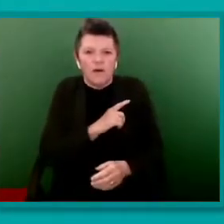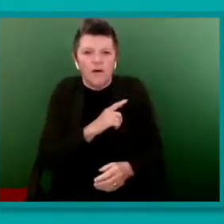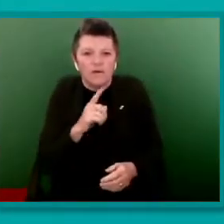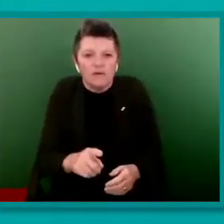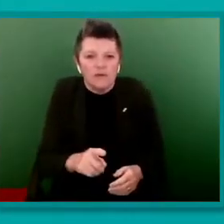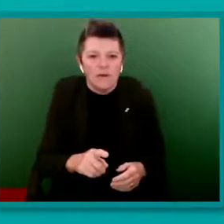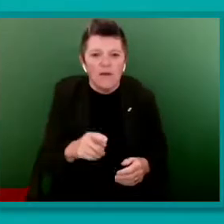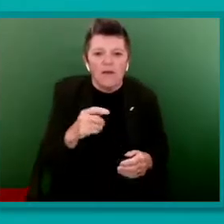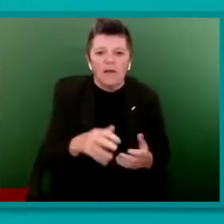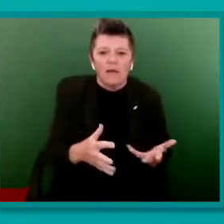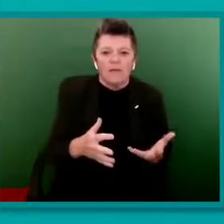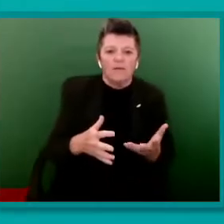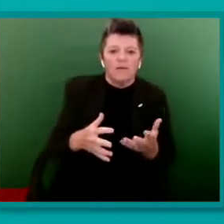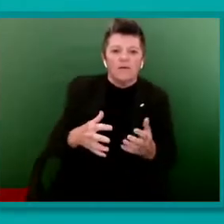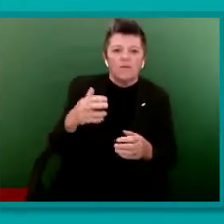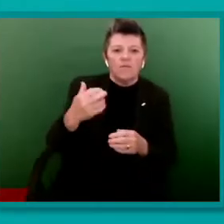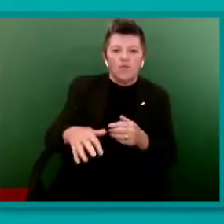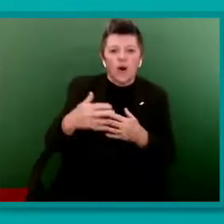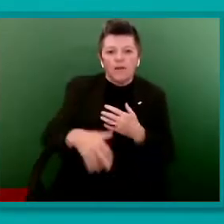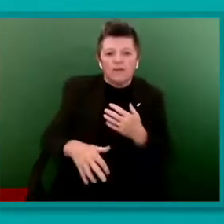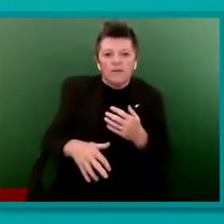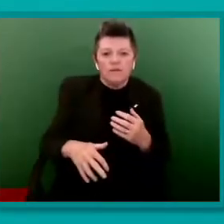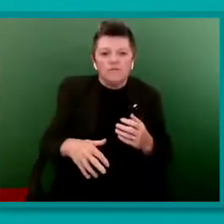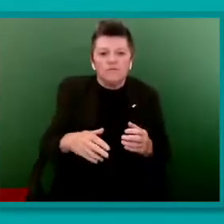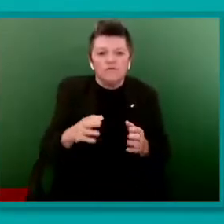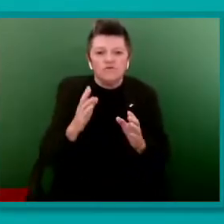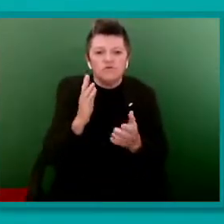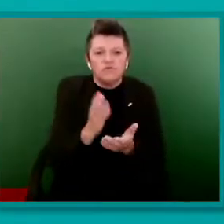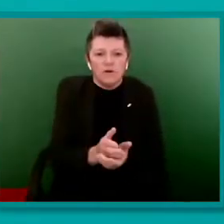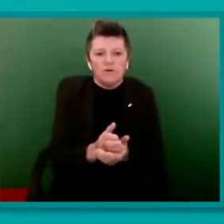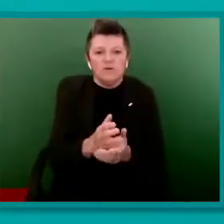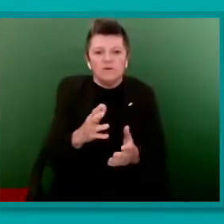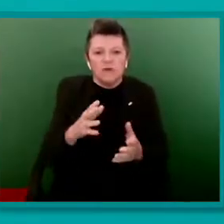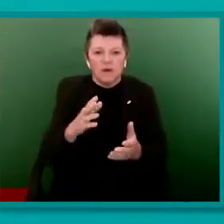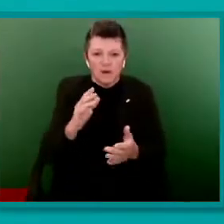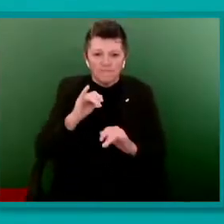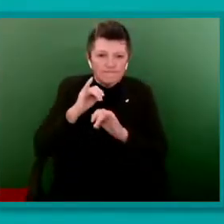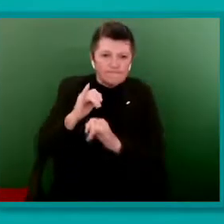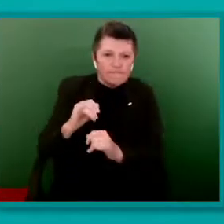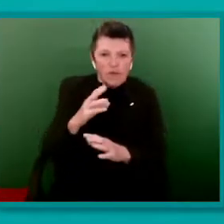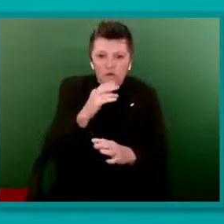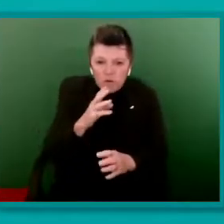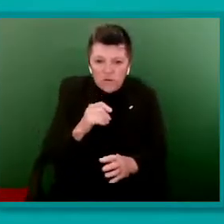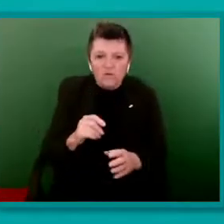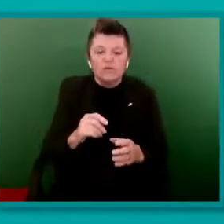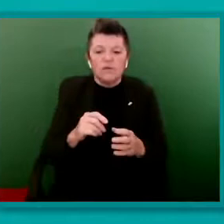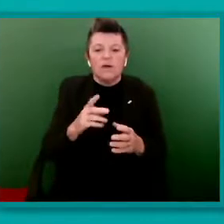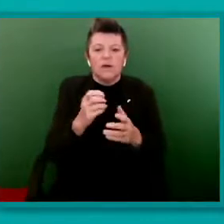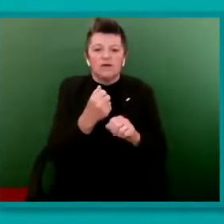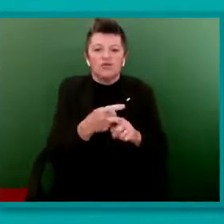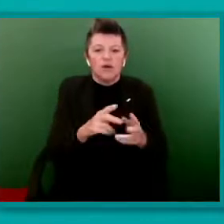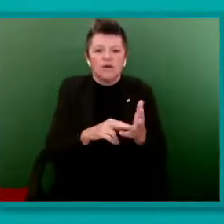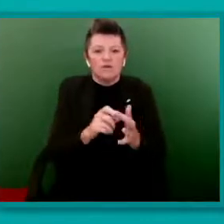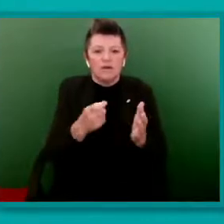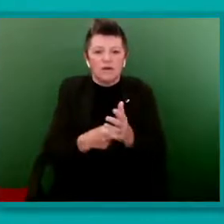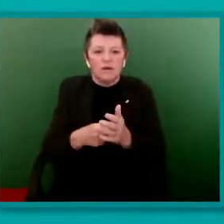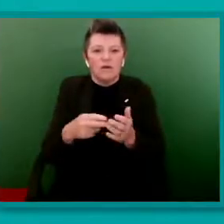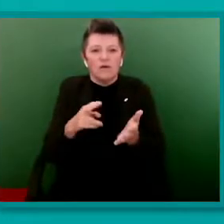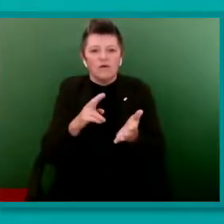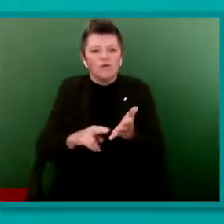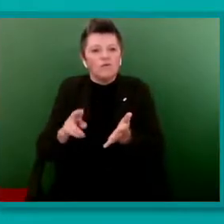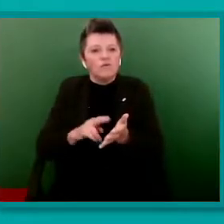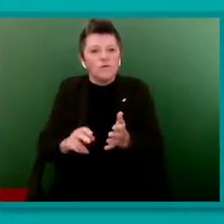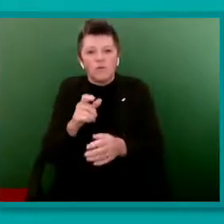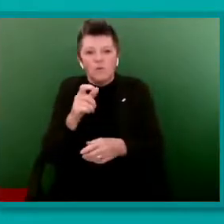-neutral words in their care. The trust in question said it was, quote, working to improve access